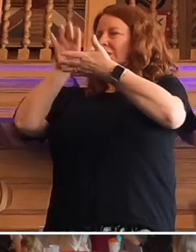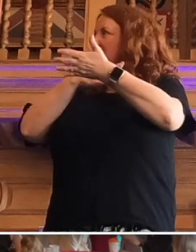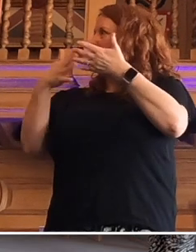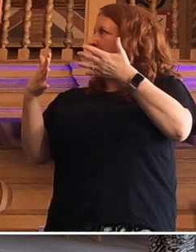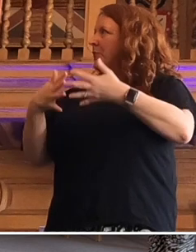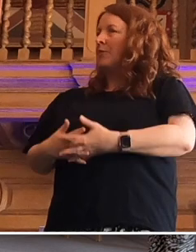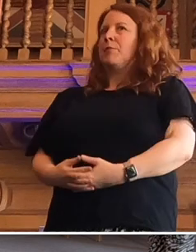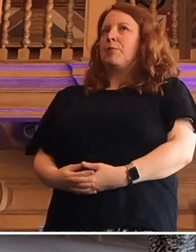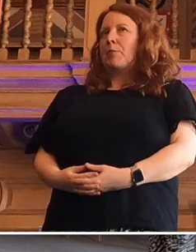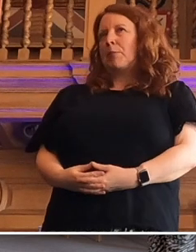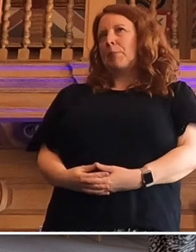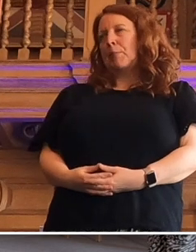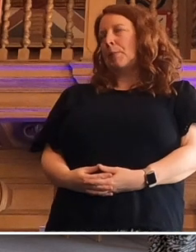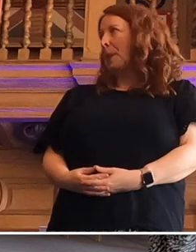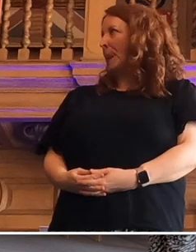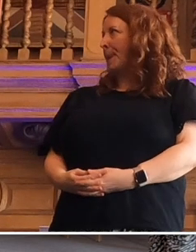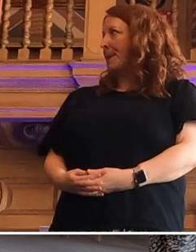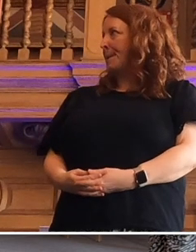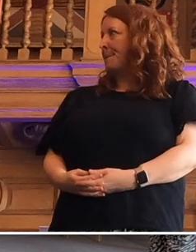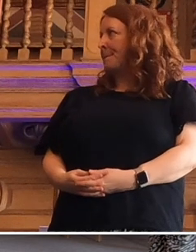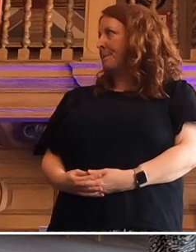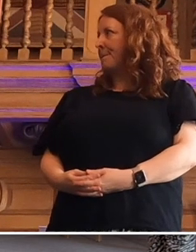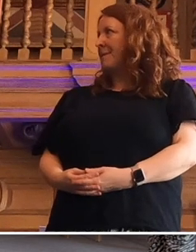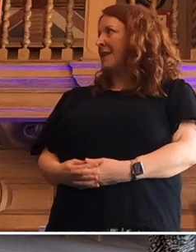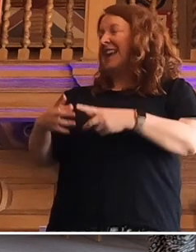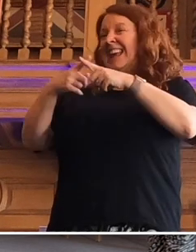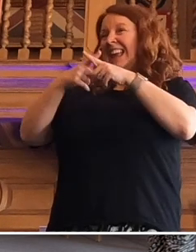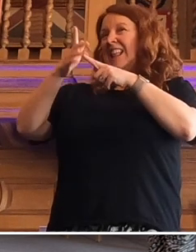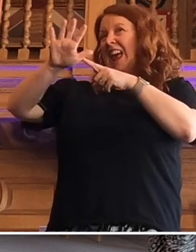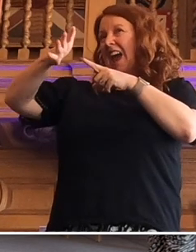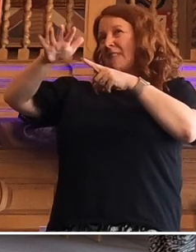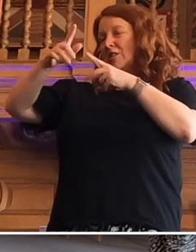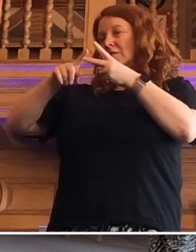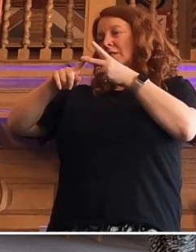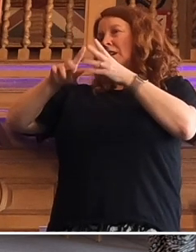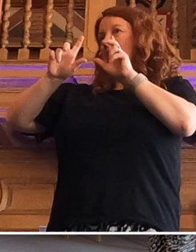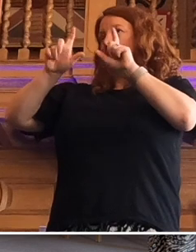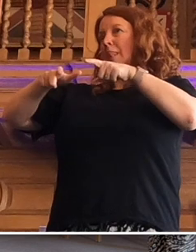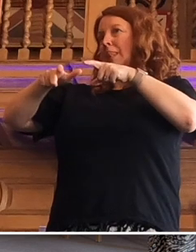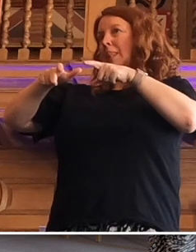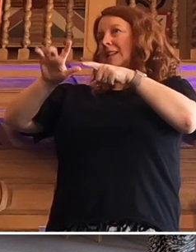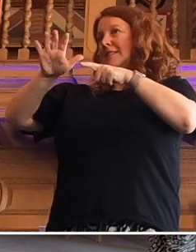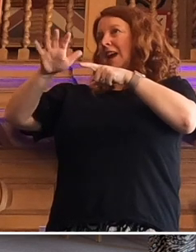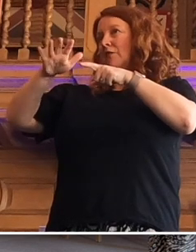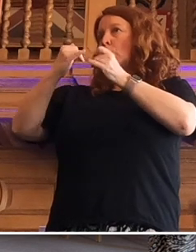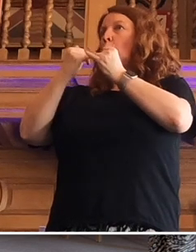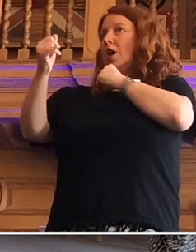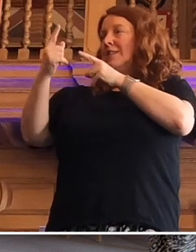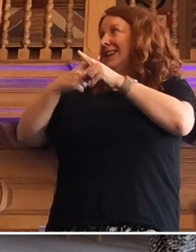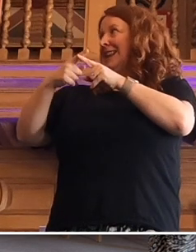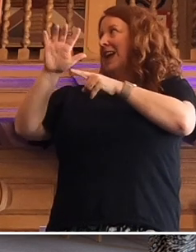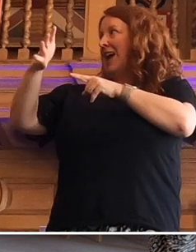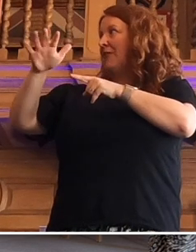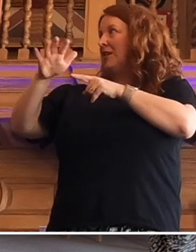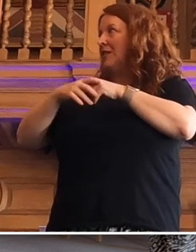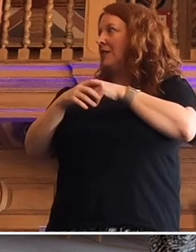measure. Here's the England average. Here's the Leeds average, worse than the England average. And here